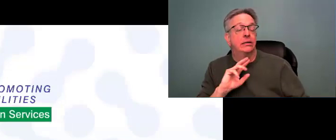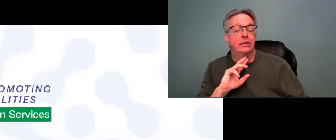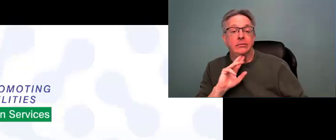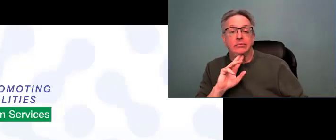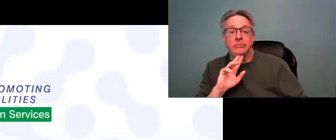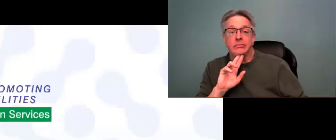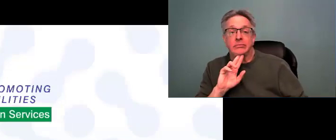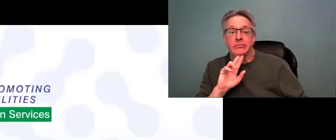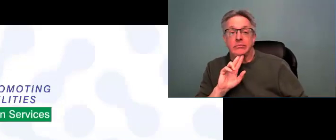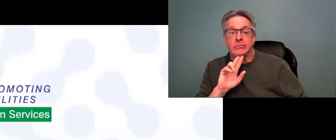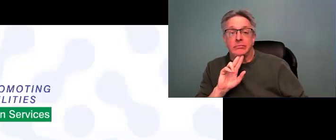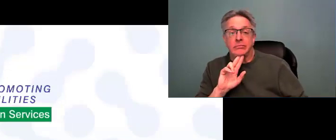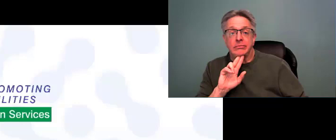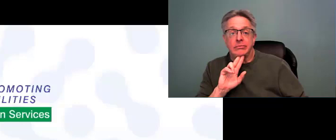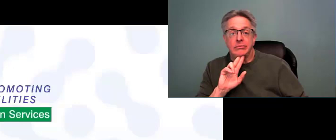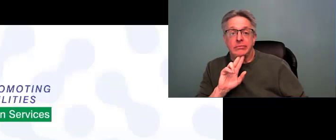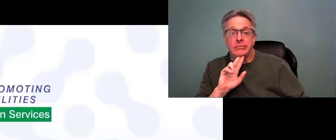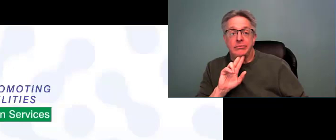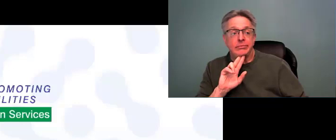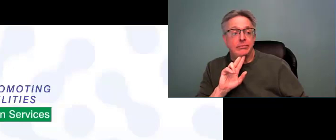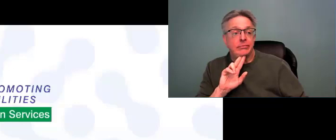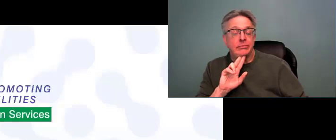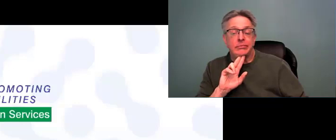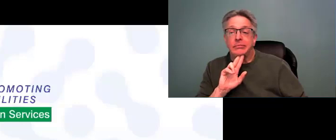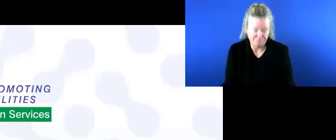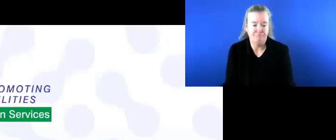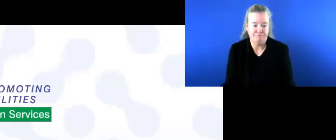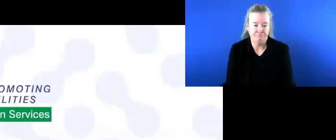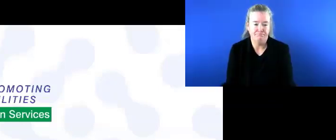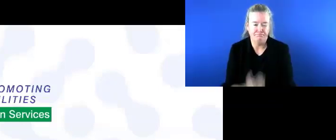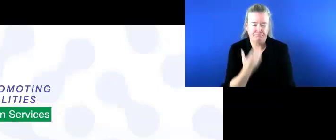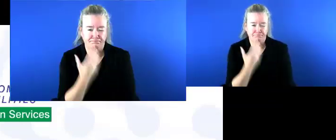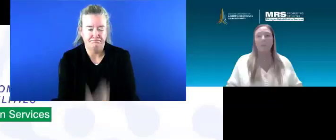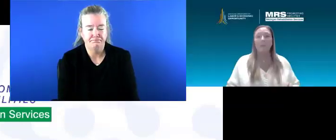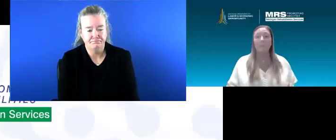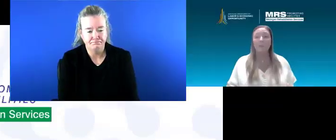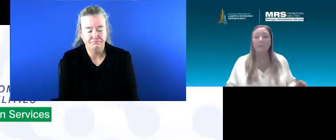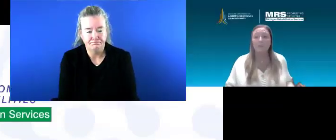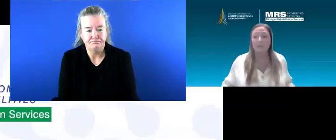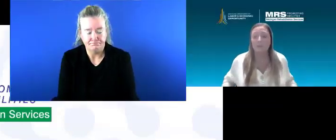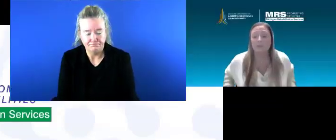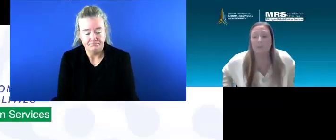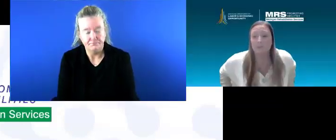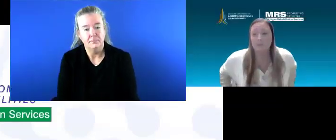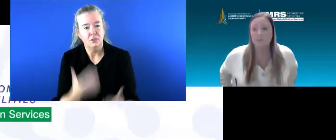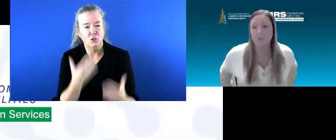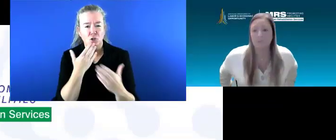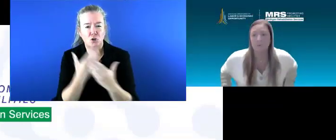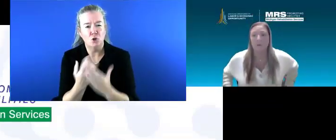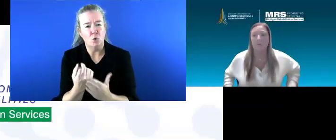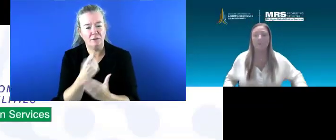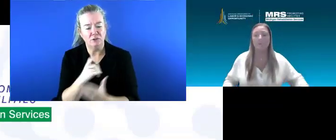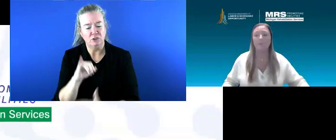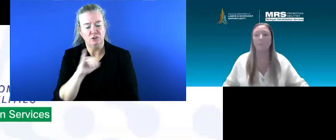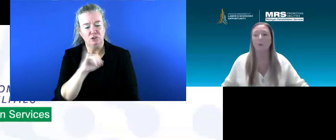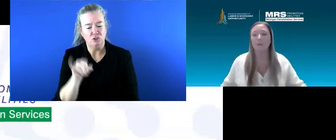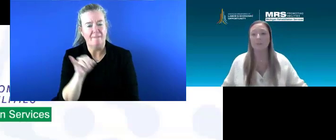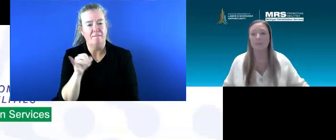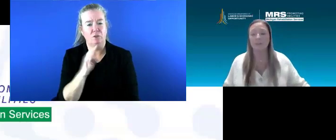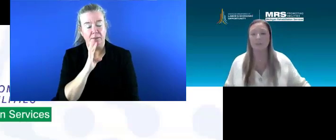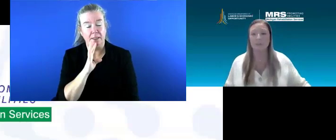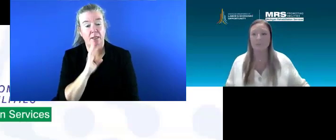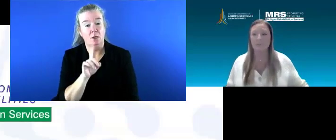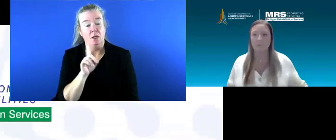successful, um, attainment of employment? How does that work? Um, perfect question. So this is Jennifer. So